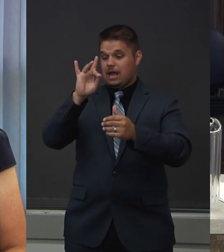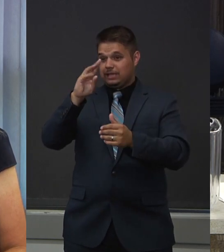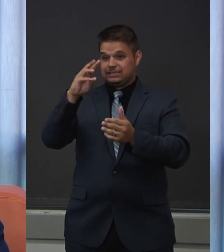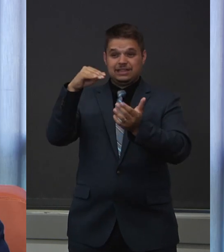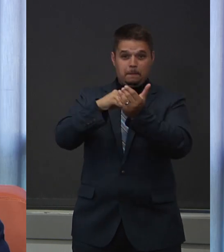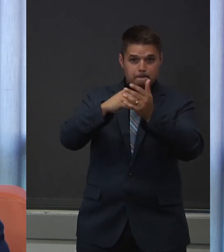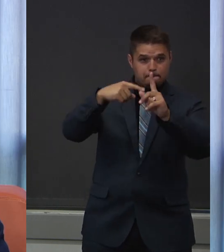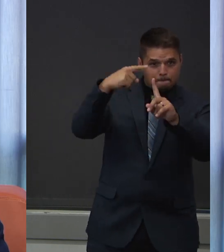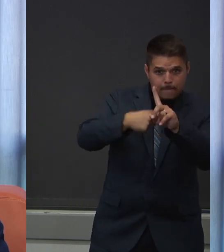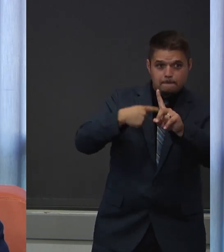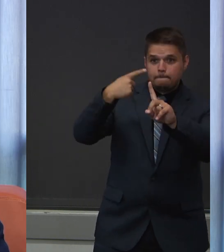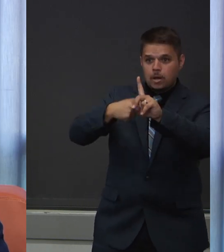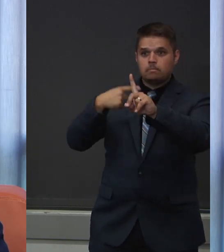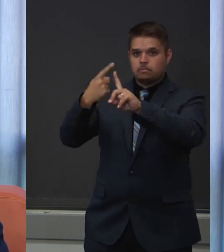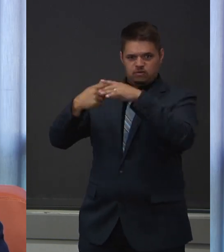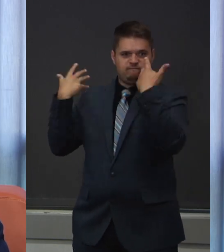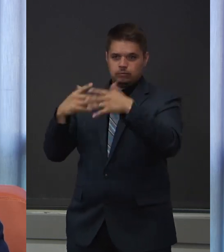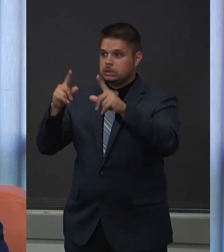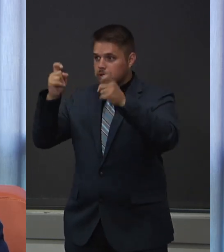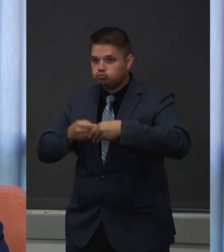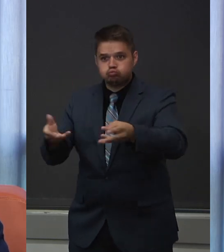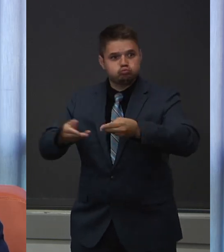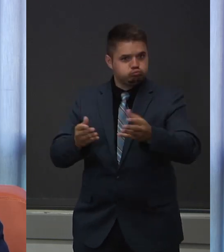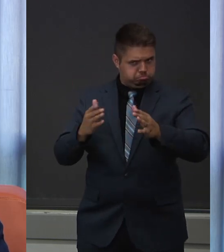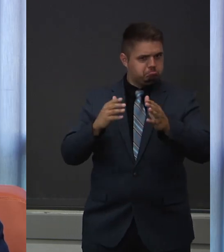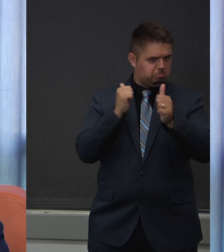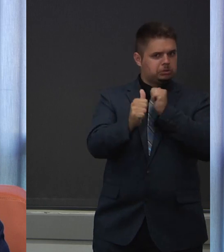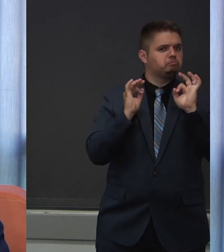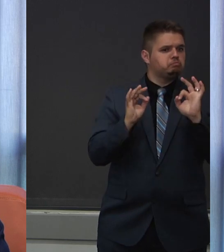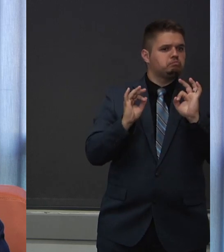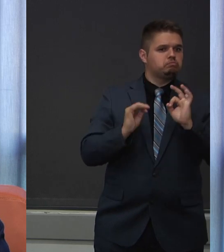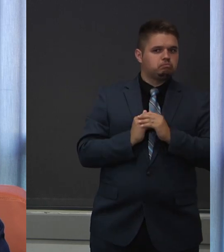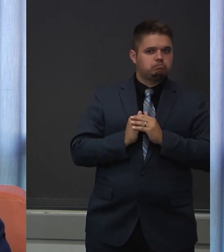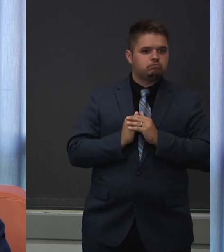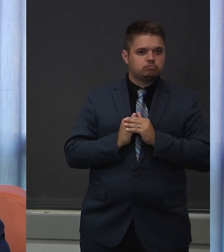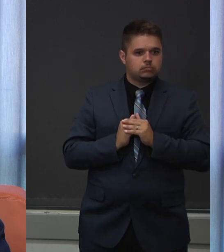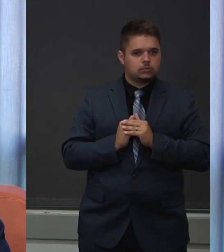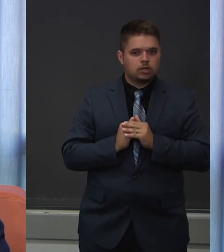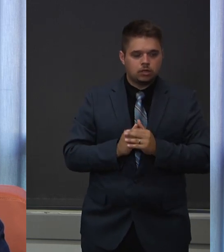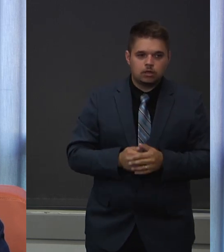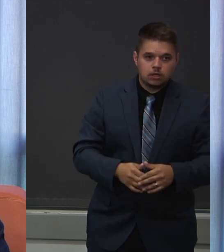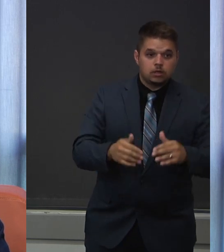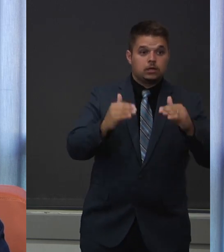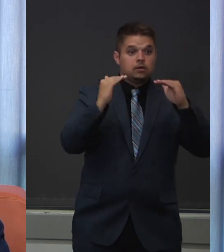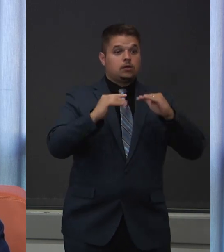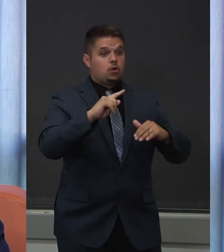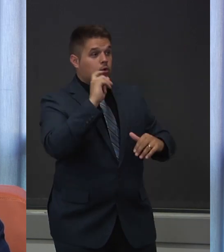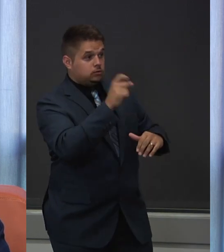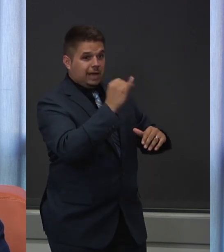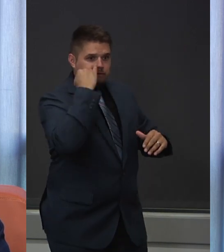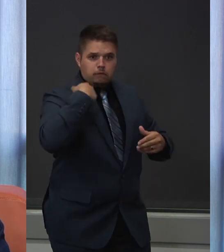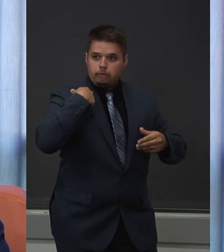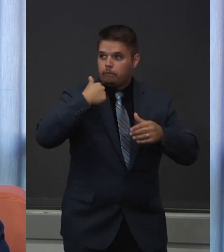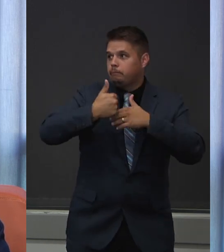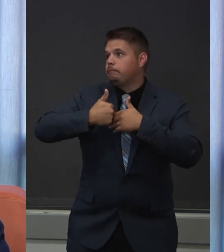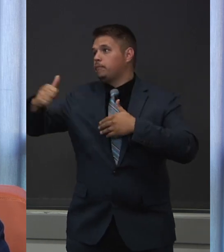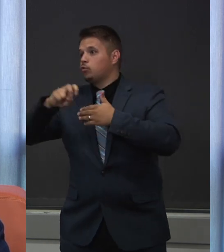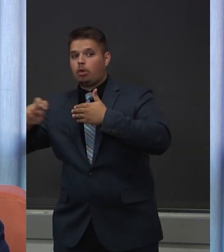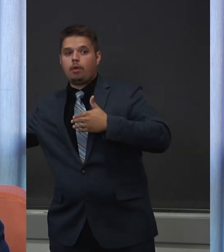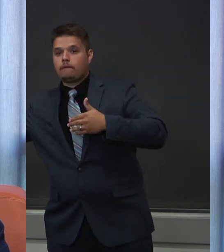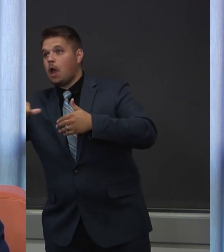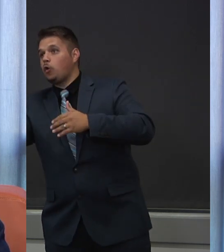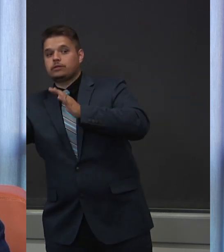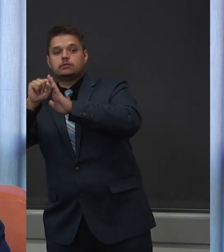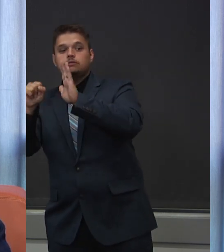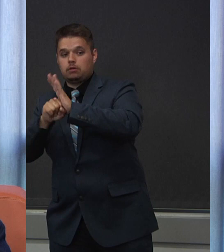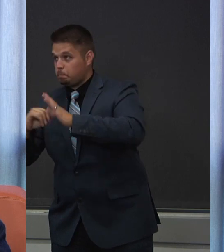Michelle asks, should I get tested if I've traveled outside of Oregon? Another good question. We know that